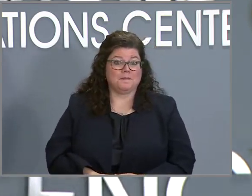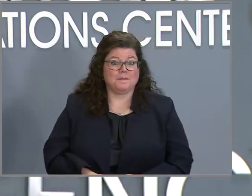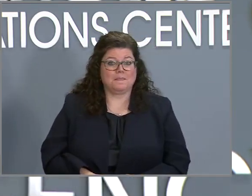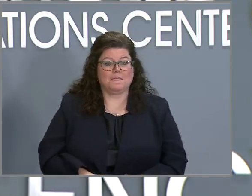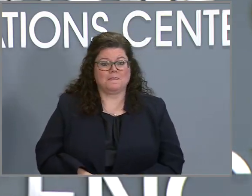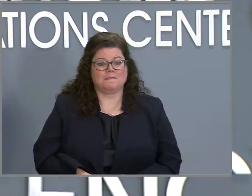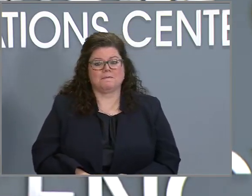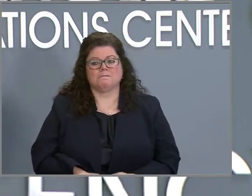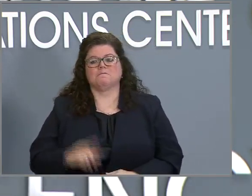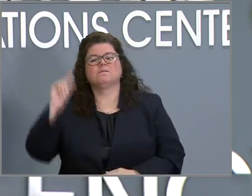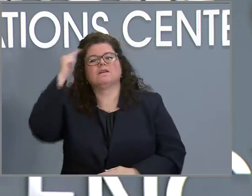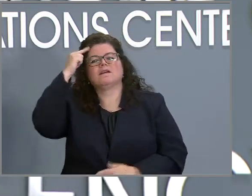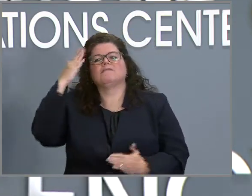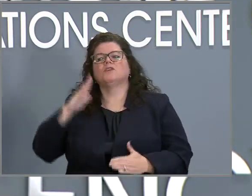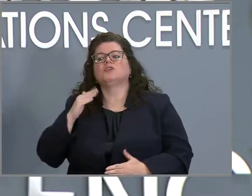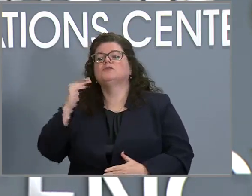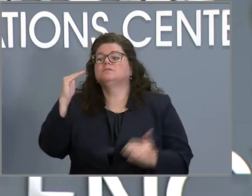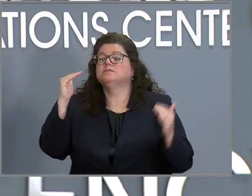Next question, please.